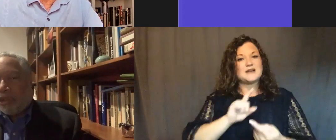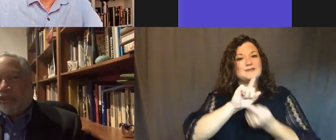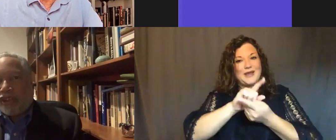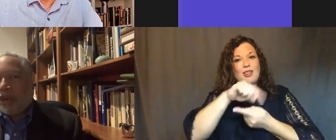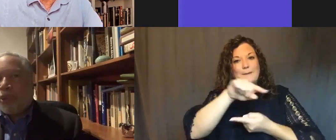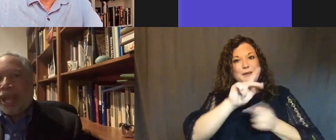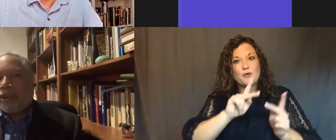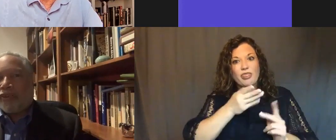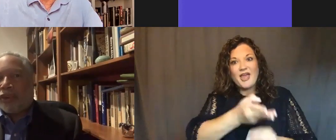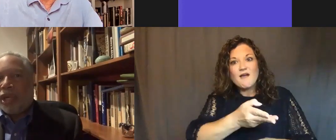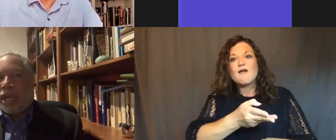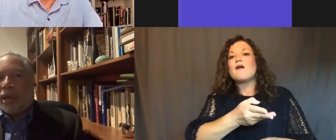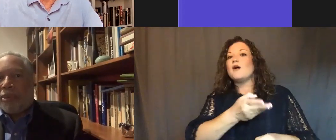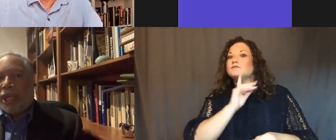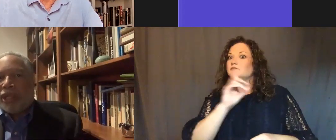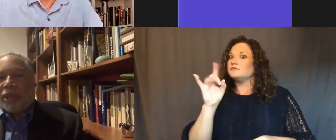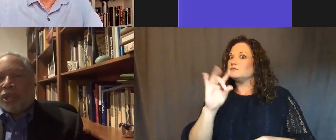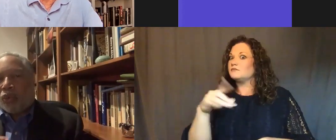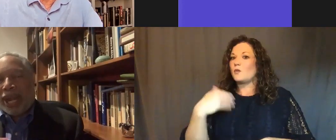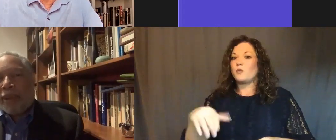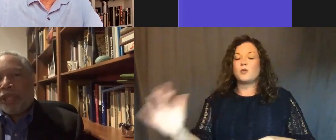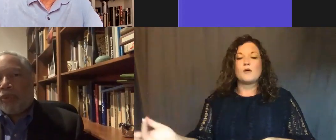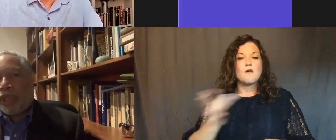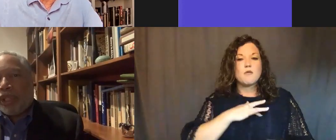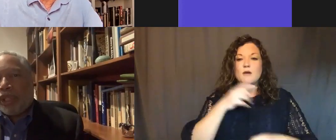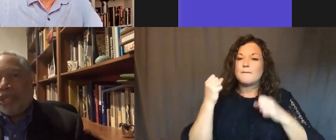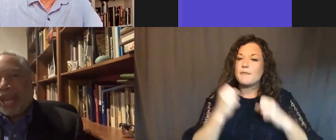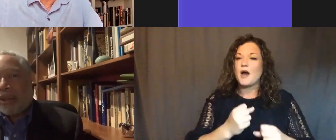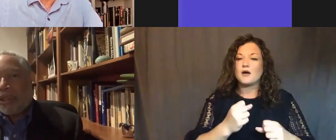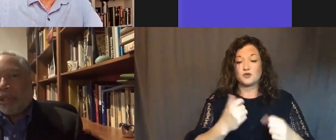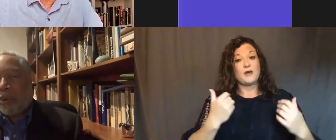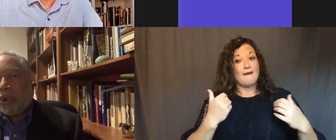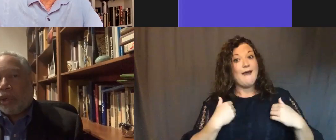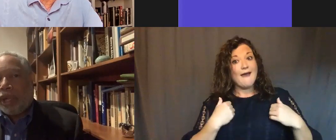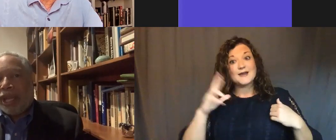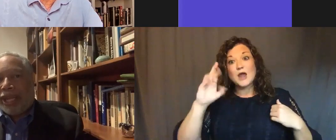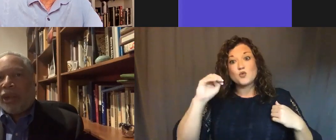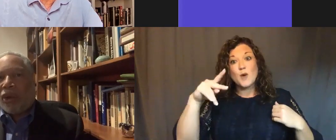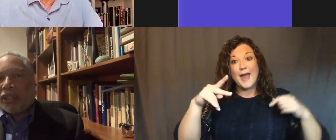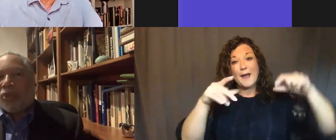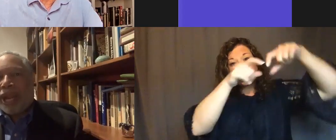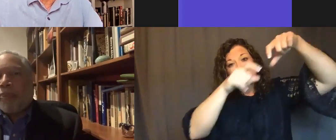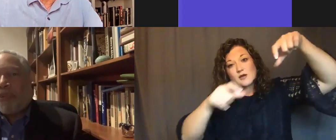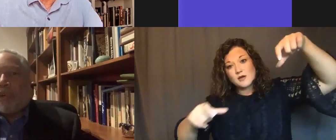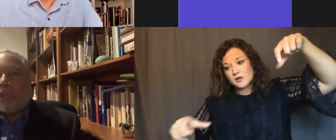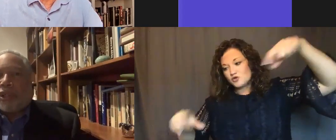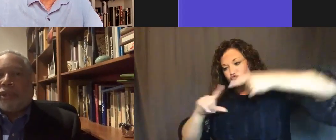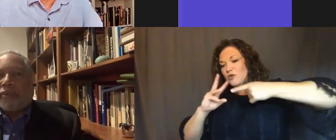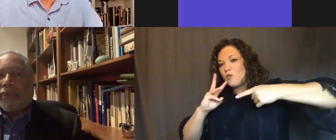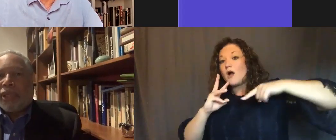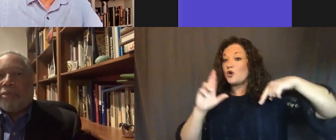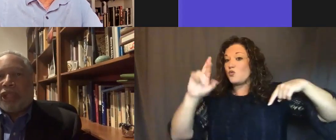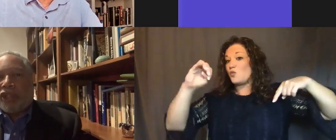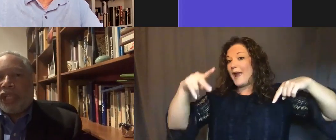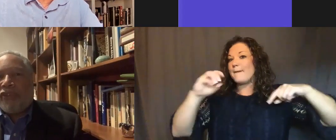And it was very powerful. There was a ramp that would lead you down to the water and they called it the ramp of no return.